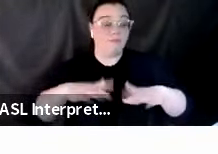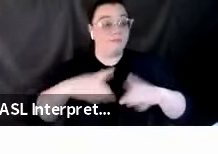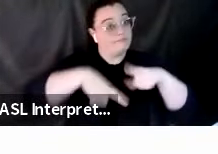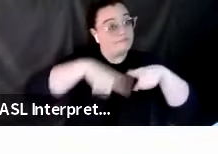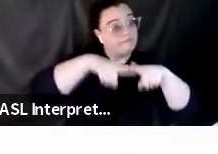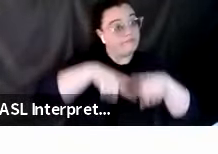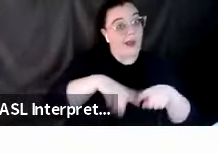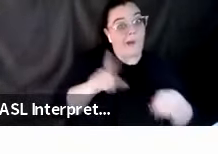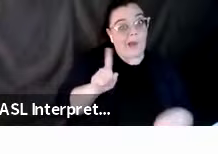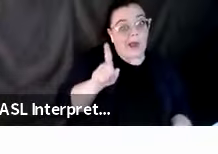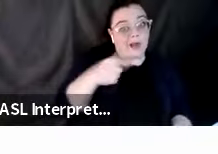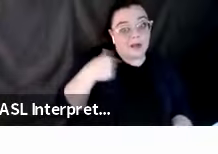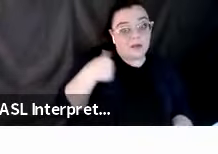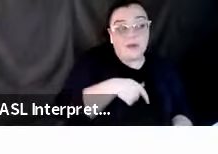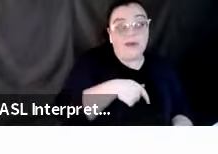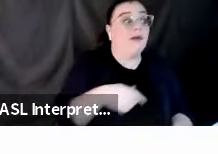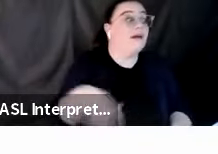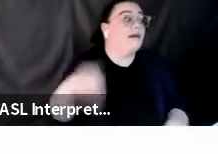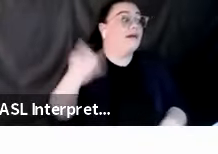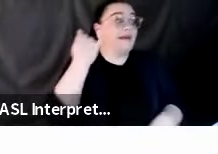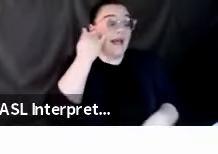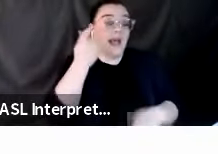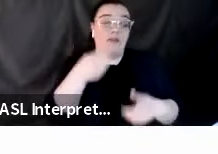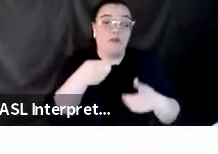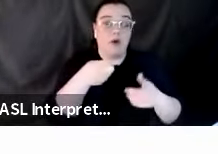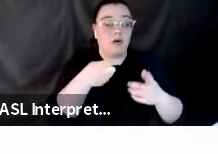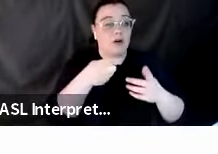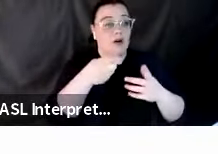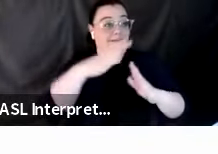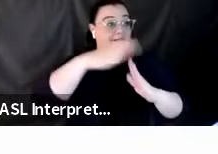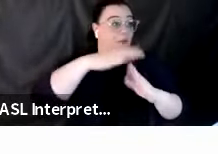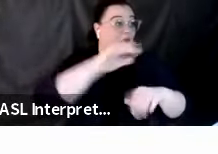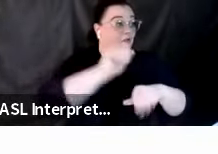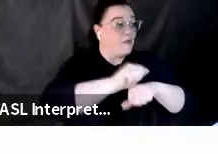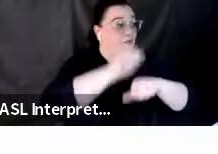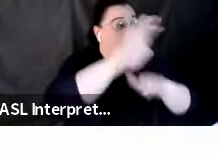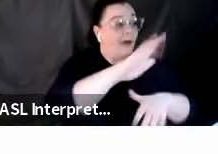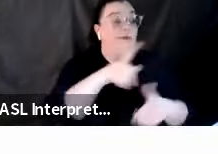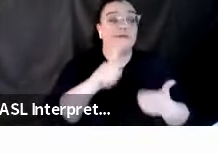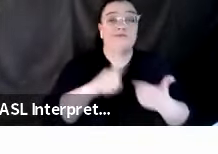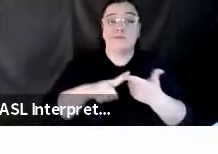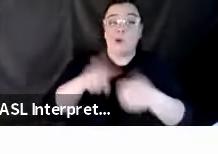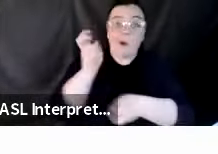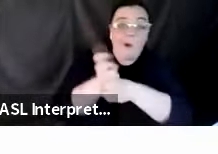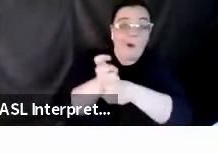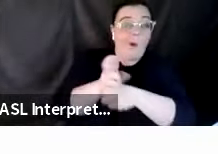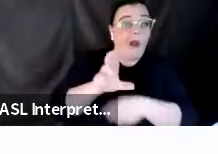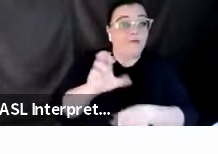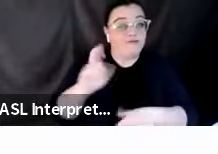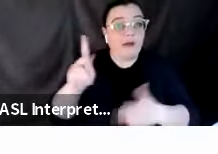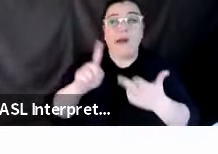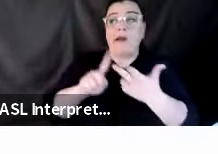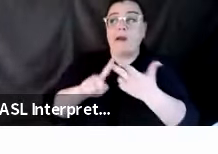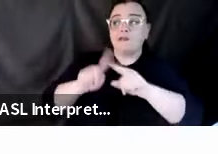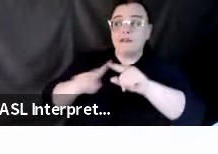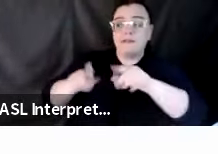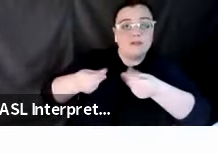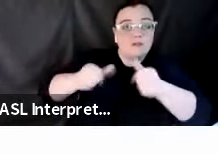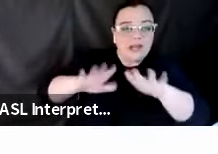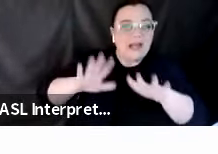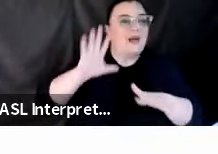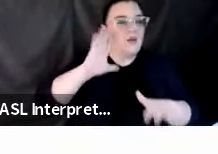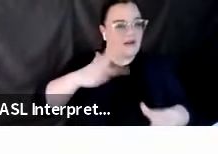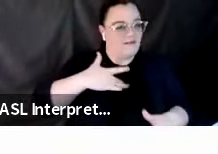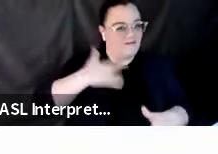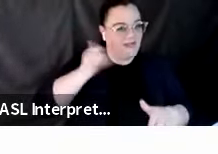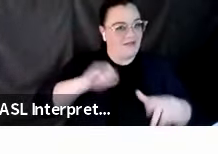uh, if we're on a deep sediment basin, the top of a mountain on, on hard rock, the waves are going to get amplified